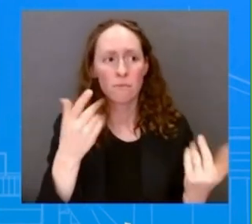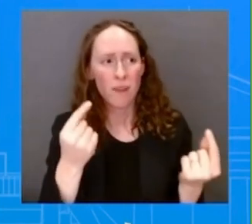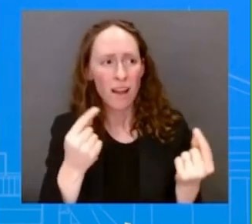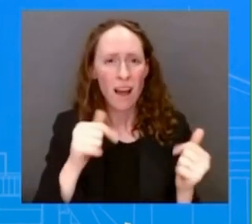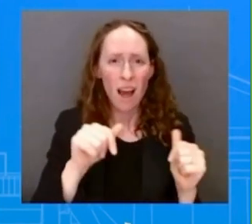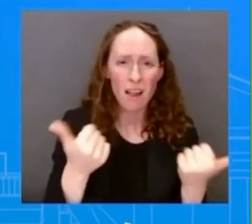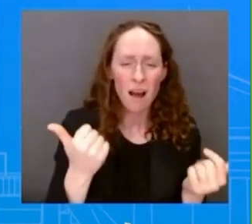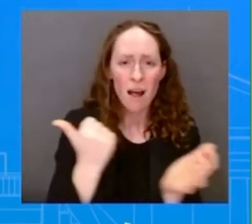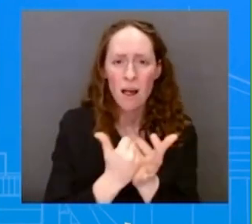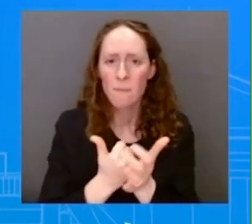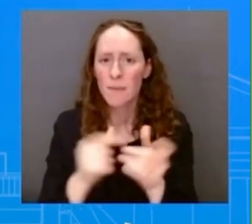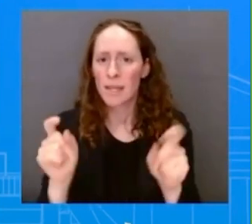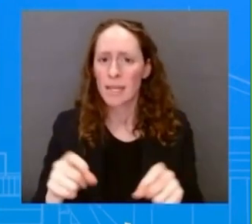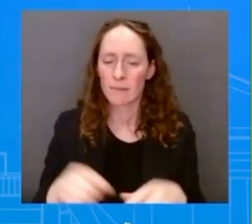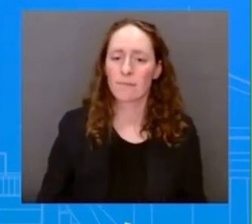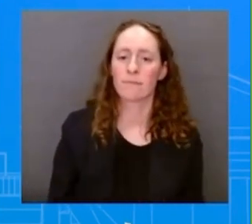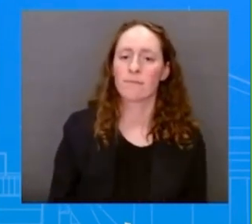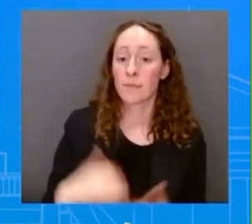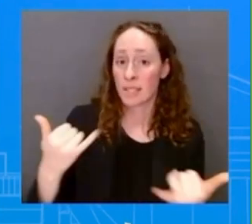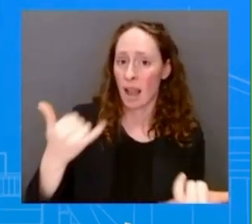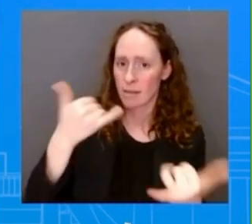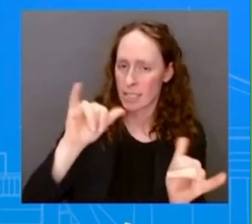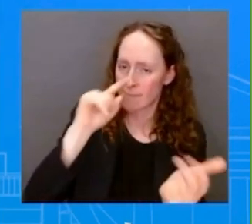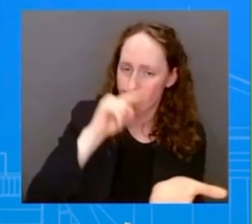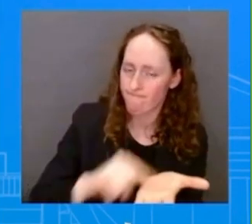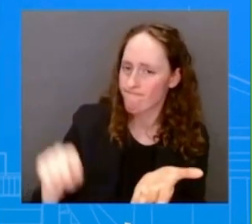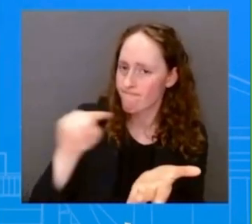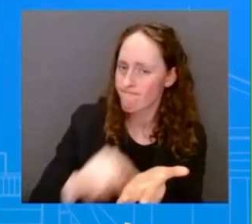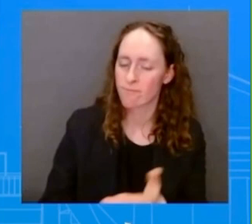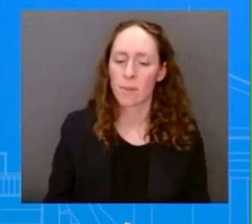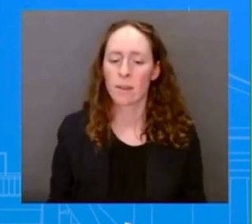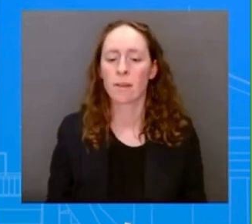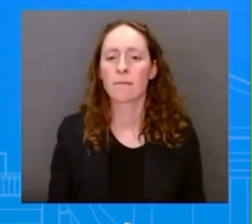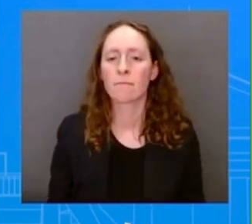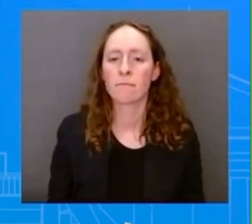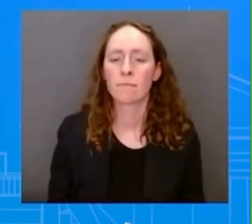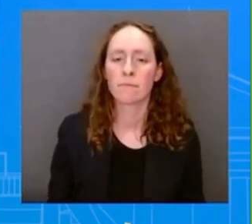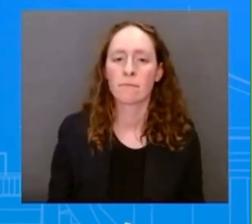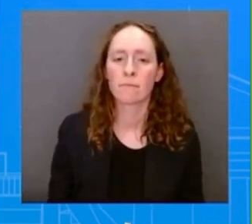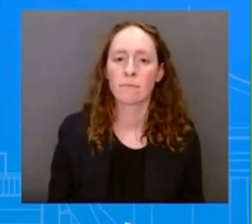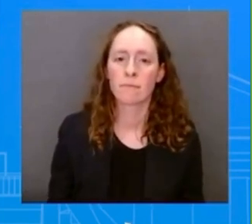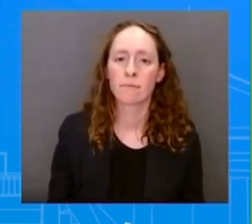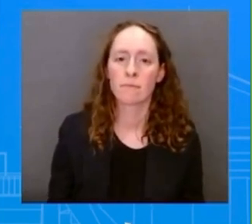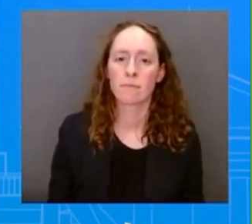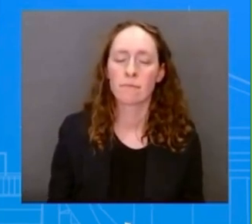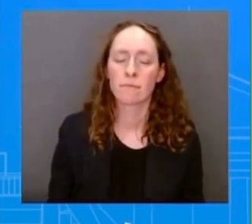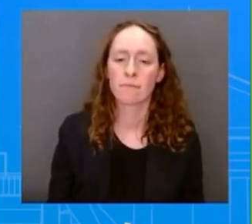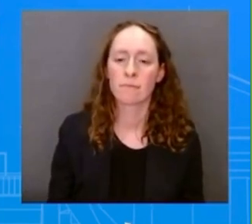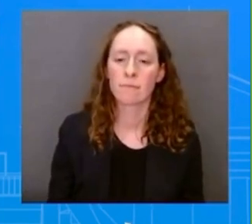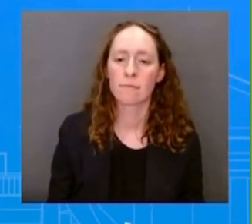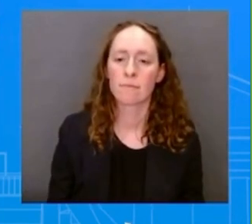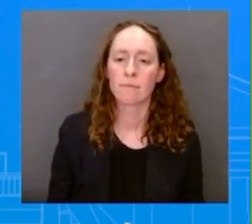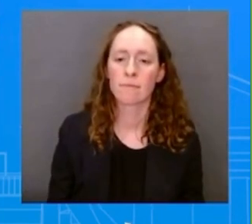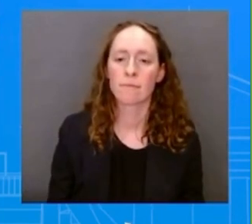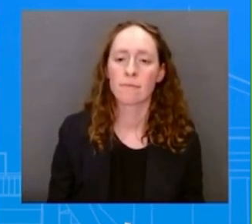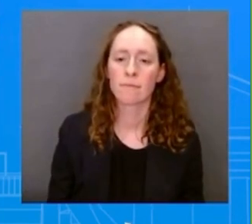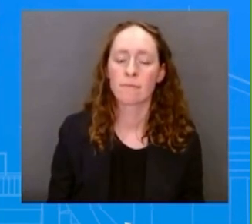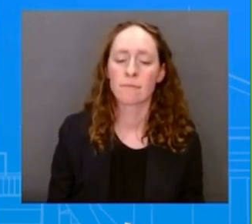currently going on. And let me just, in terms of what we're talking about, what may be able to be done in the